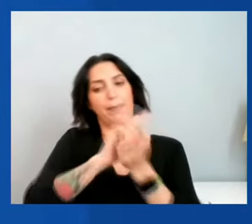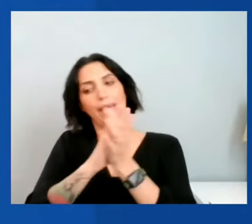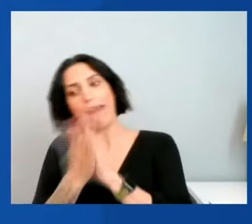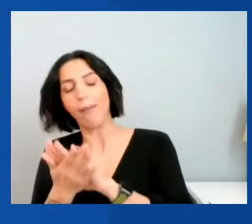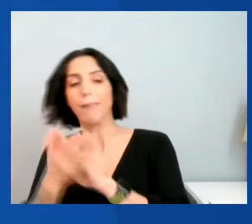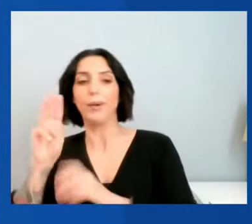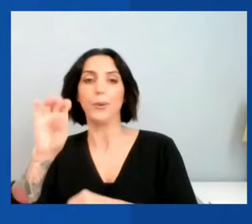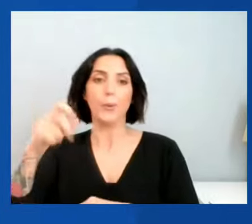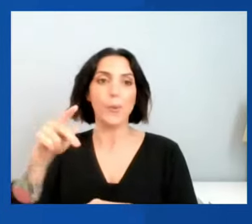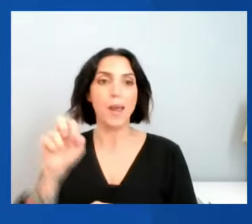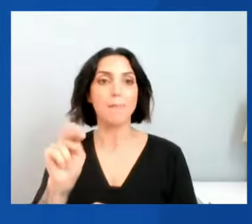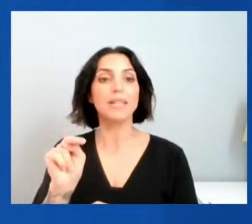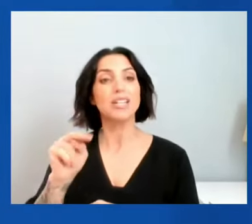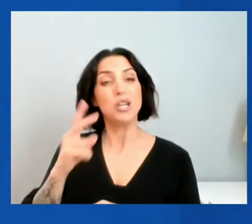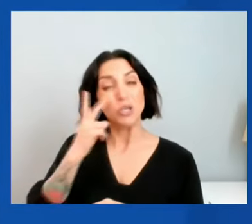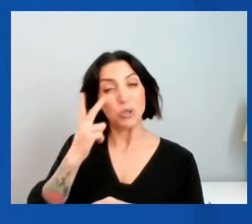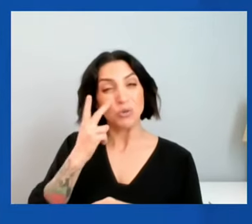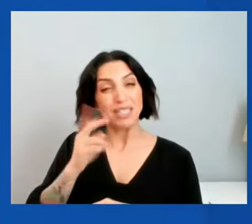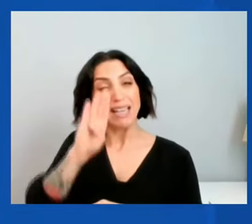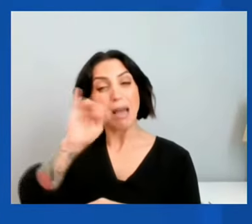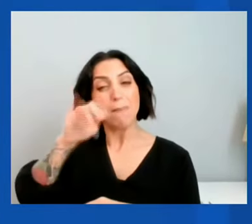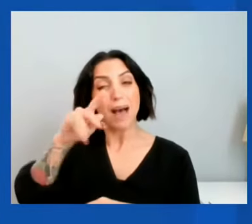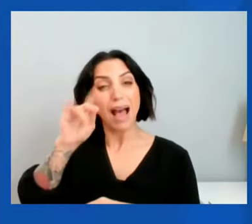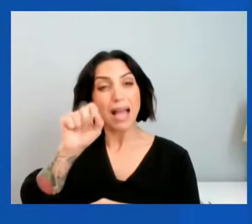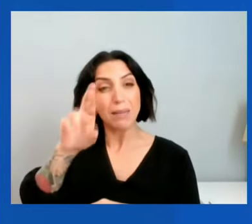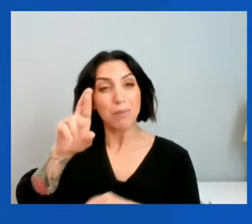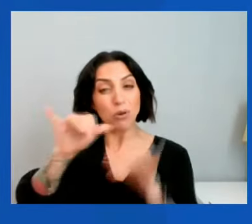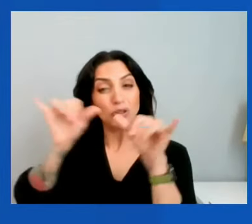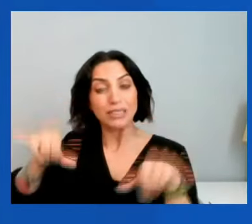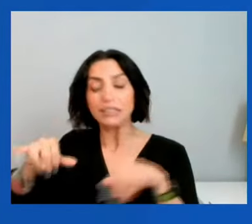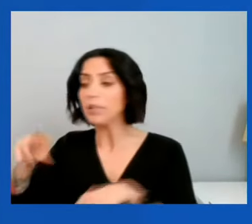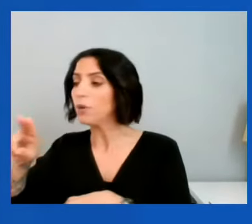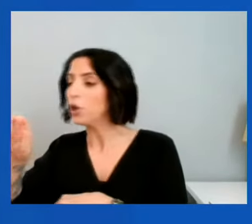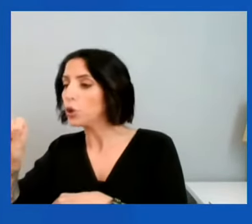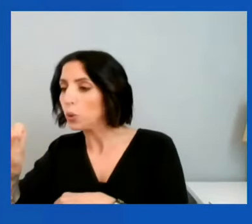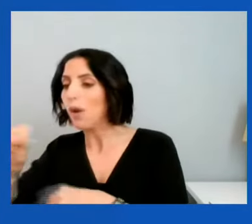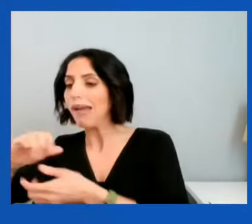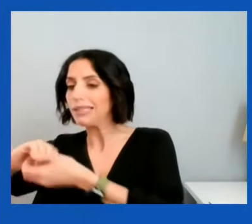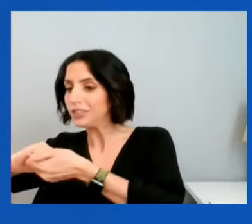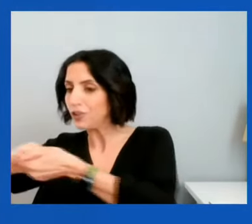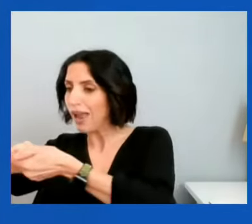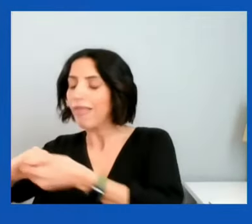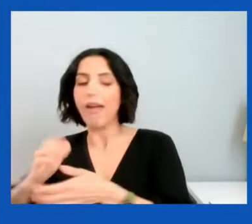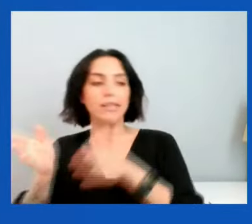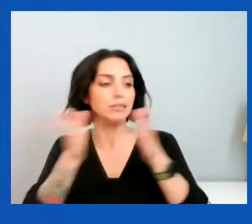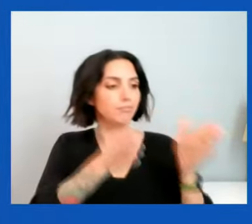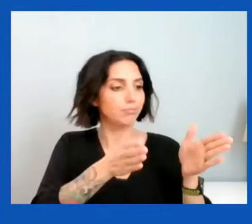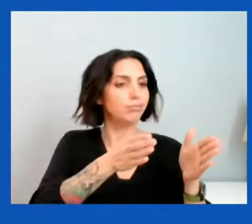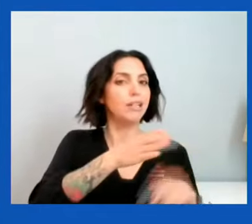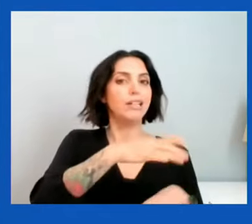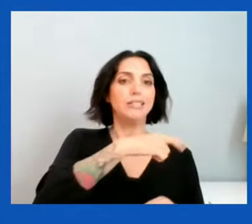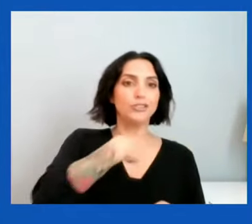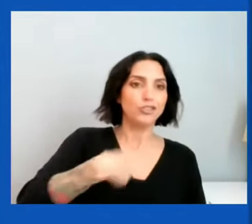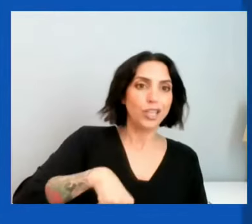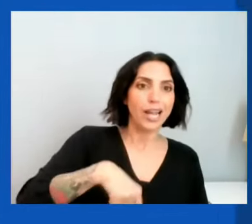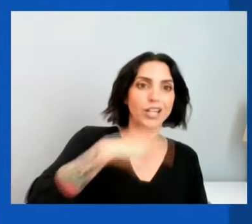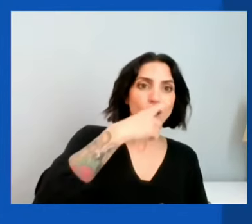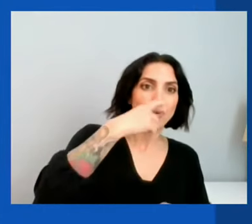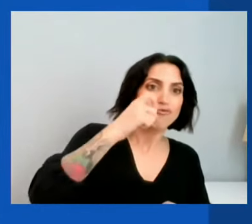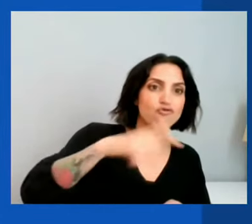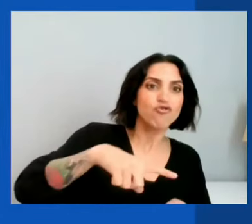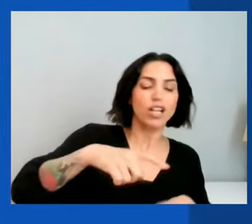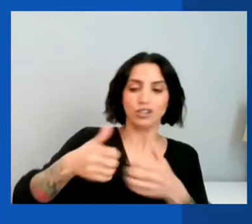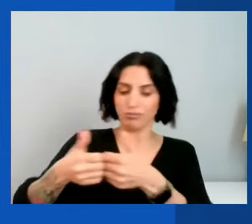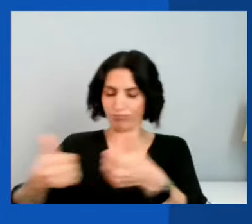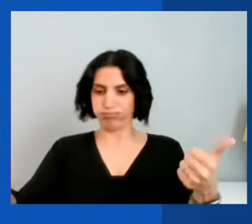reality, in which the U.S. and its allies are in one camp, and maybe China and others are in another camp? Well, I really hope that we don't end